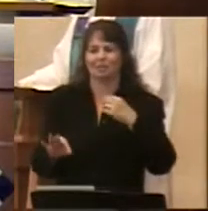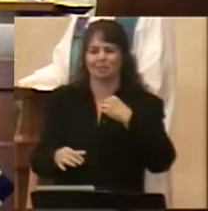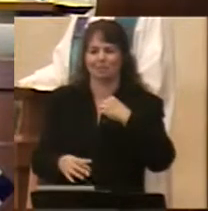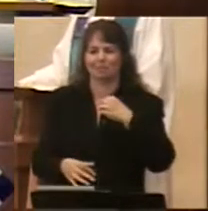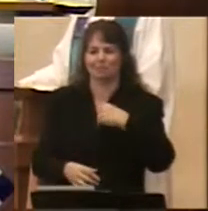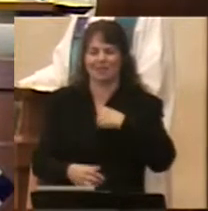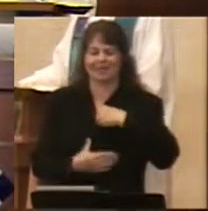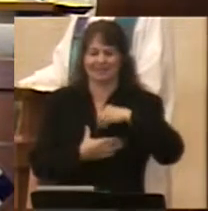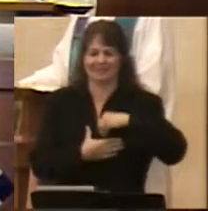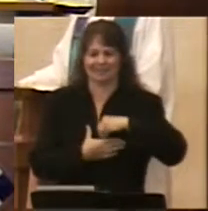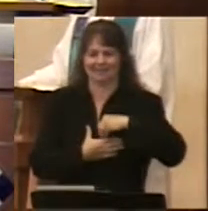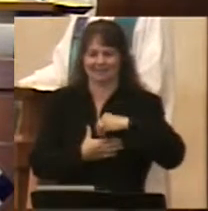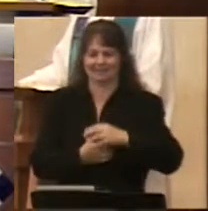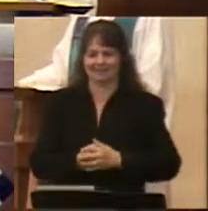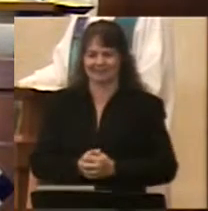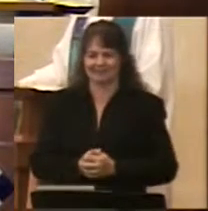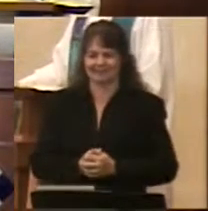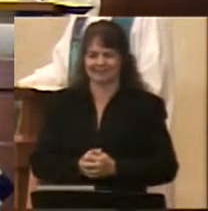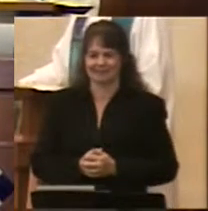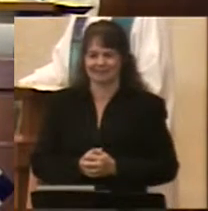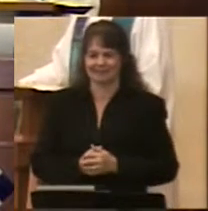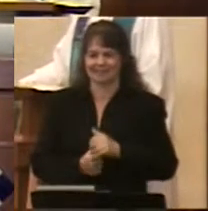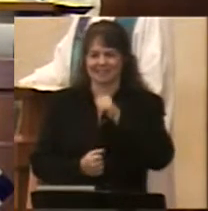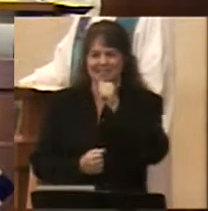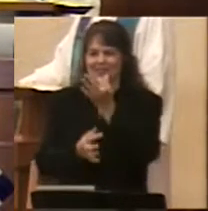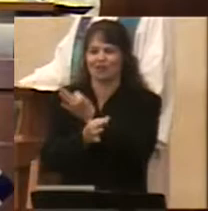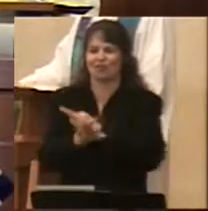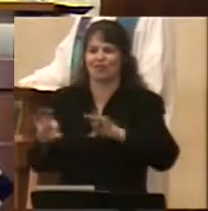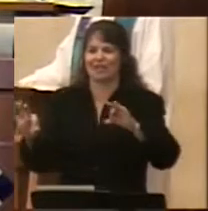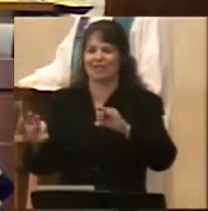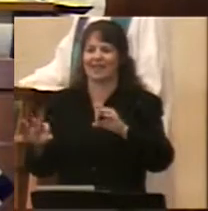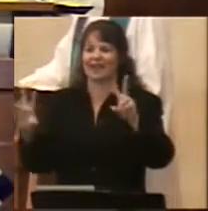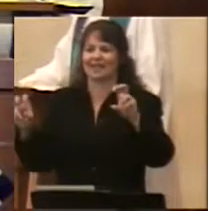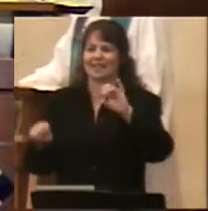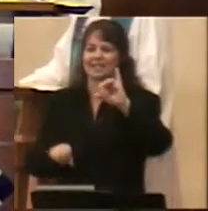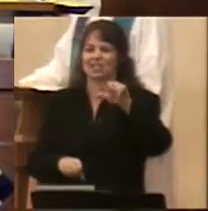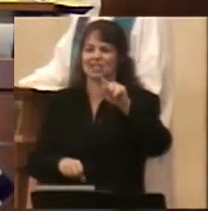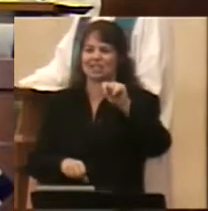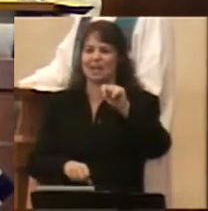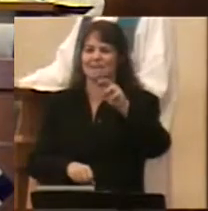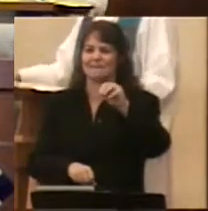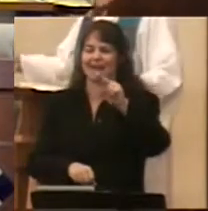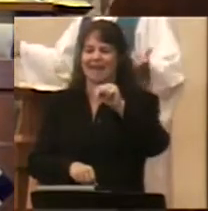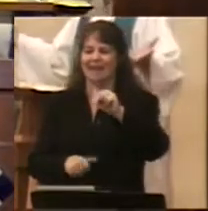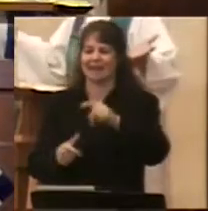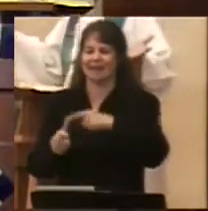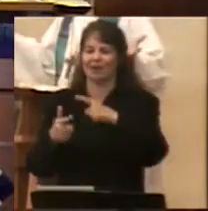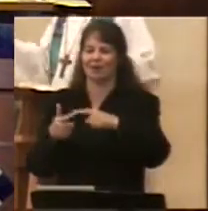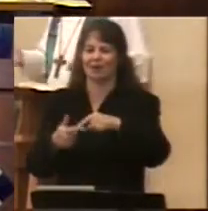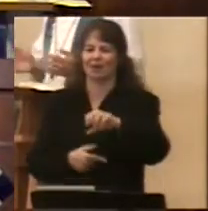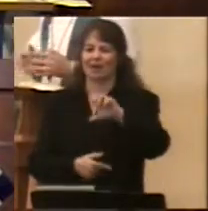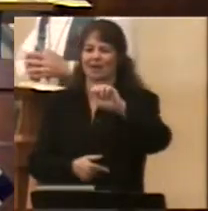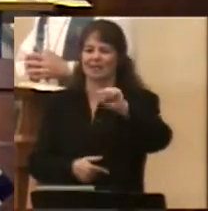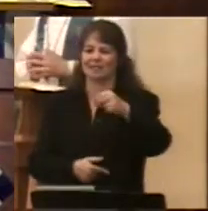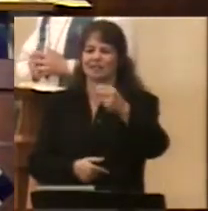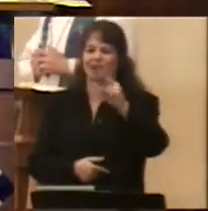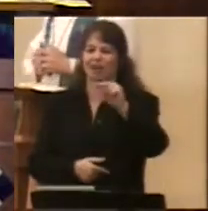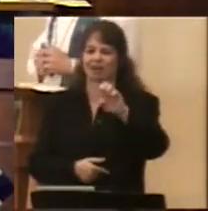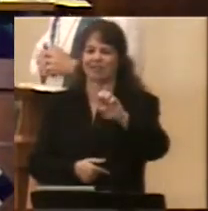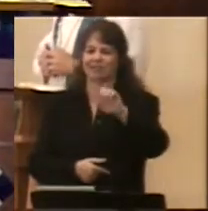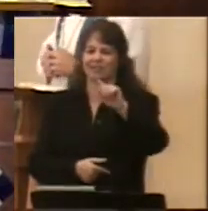I know it does not free even the jet man, or Sean Tucker, or the owners of these beautiful airplanes,